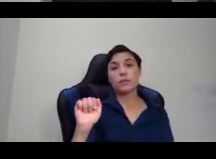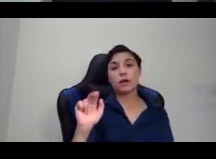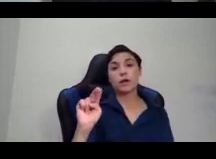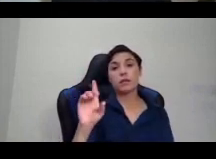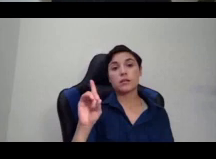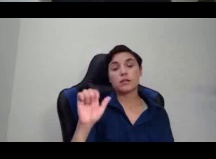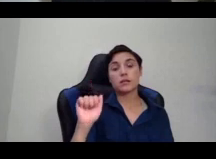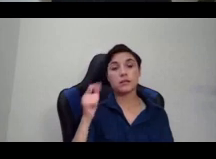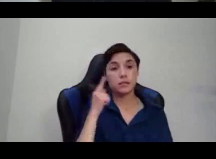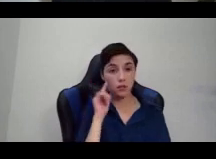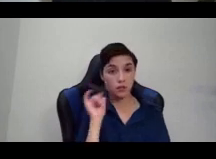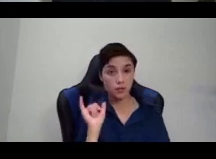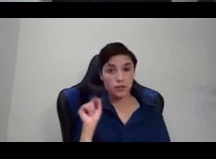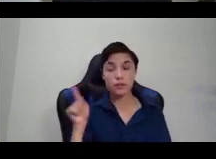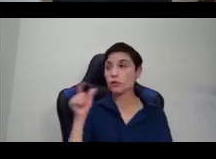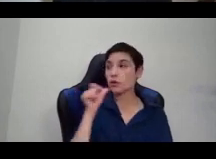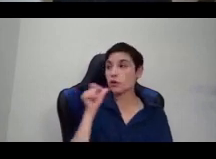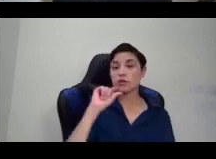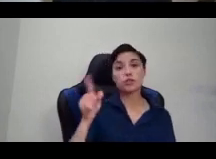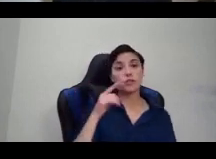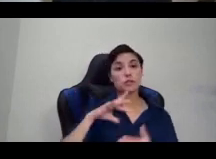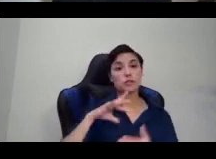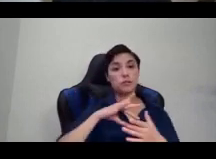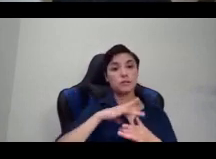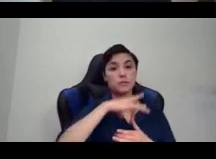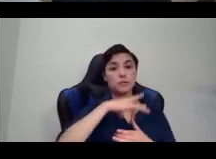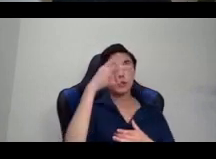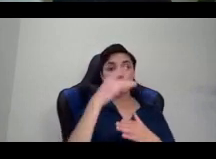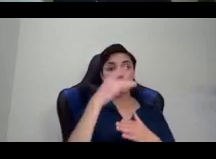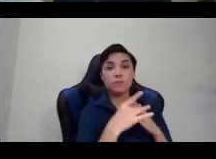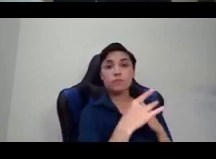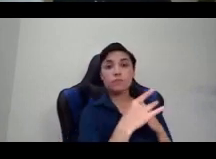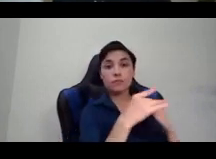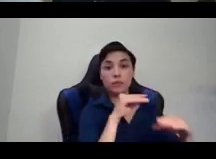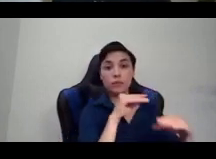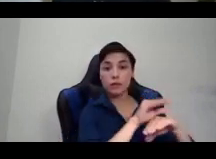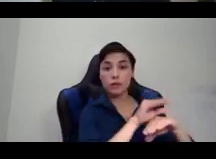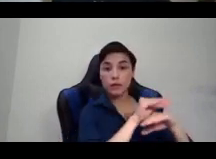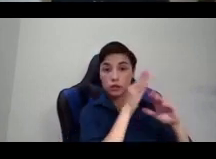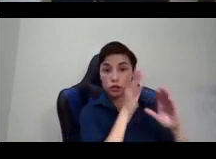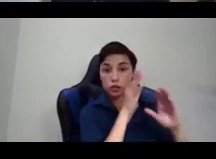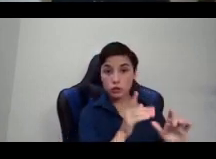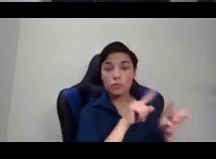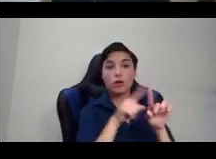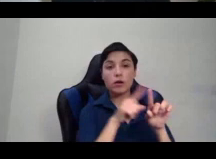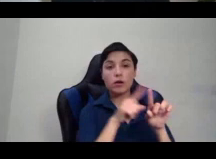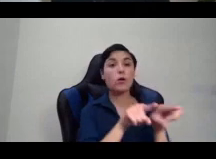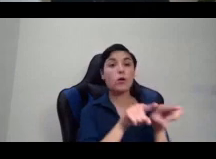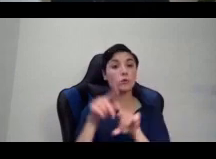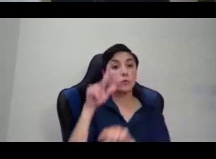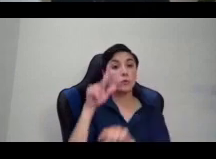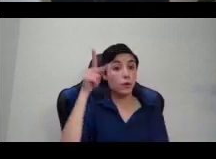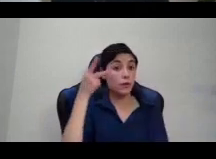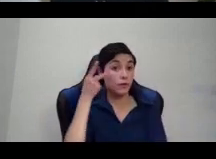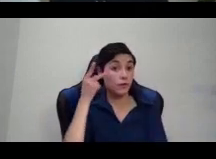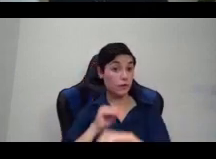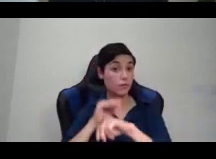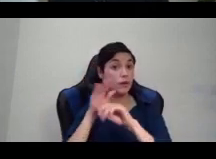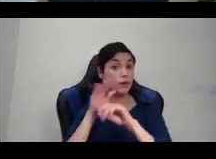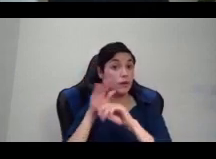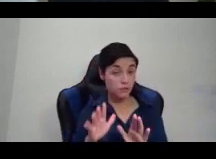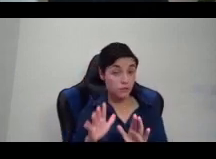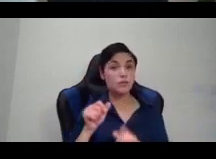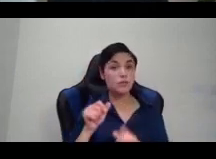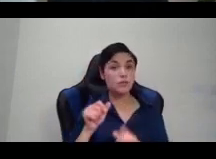spiritual advisors, but were also political advisors, which is one of the reasons that they were in many of the courts of